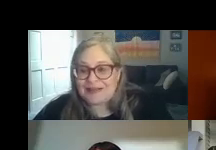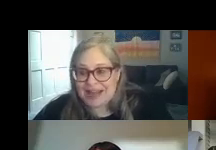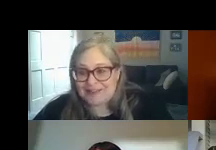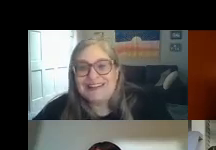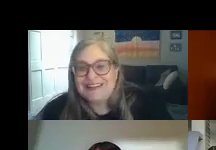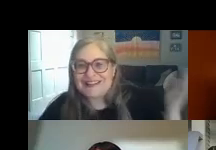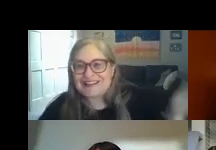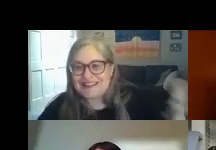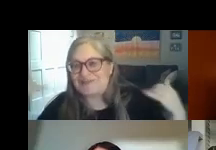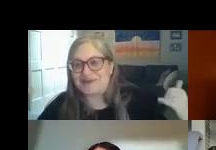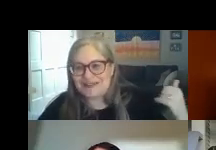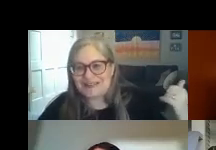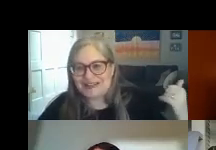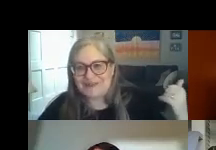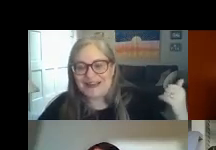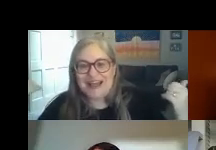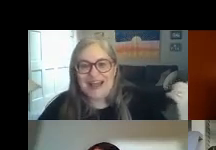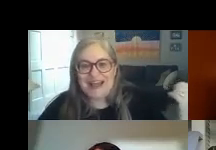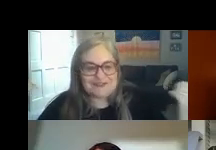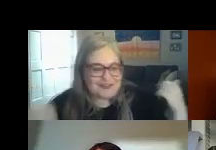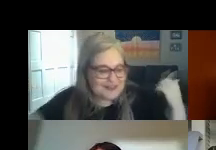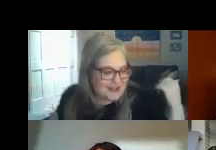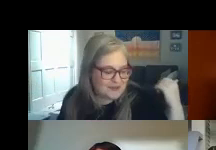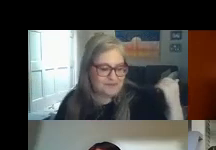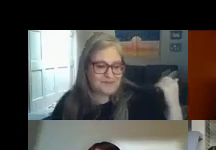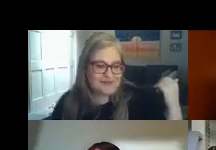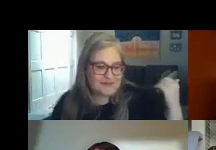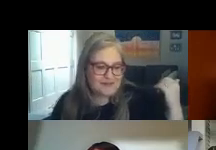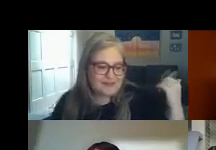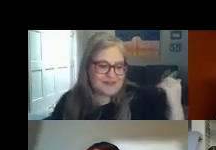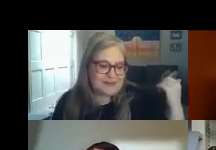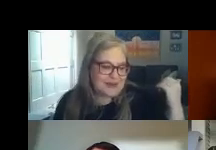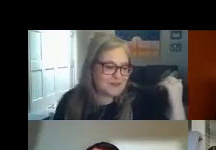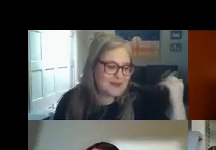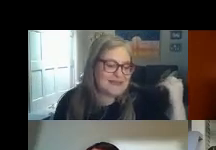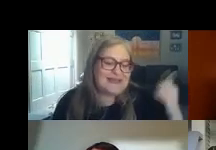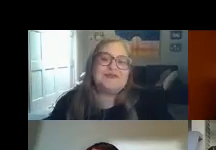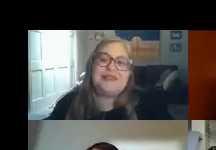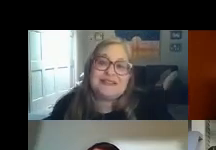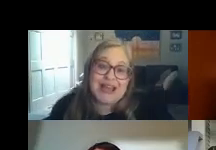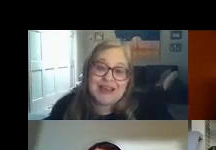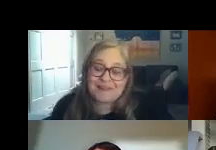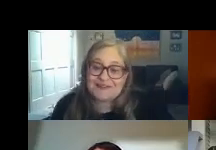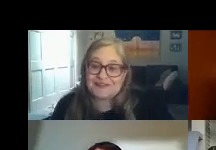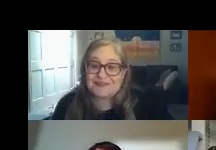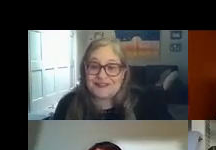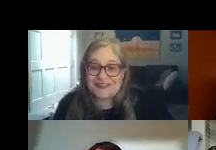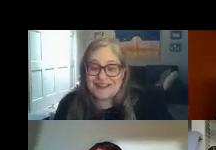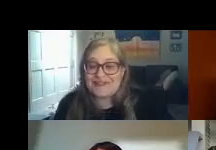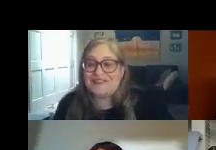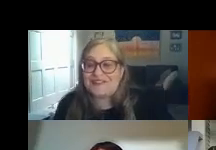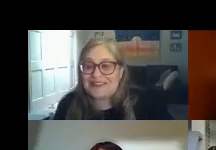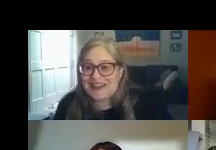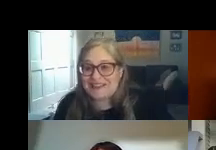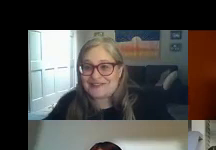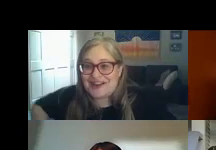he had a meltdown that's not the purpose here but i do think um sometimes we might say he's really sad after school and